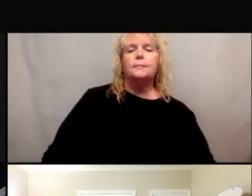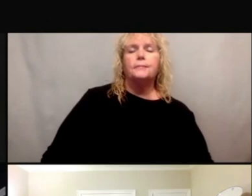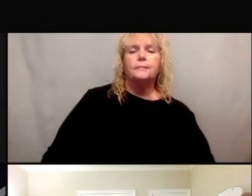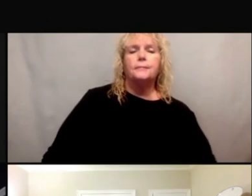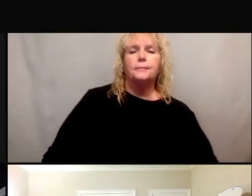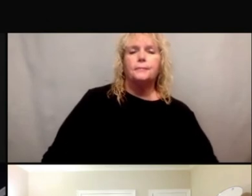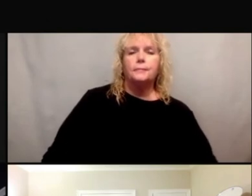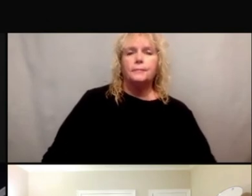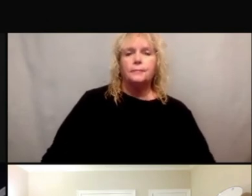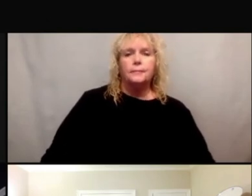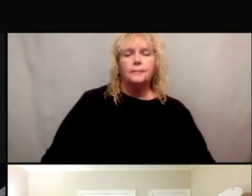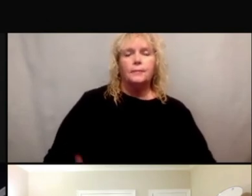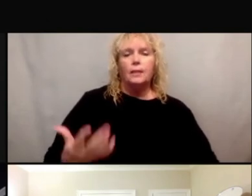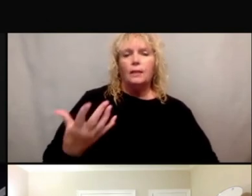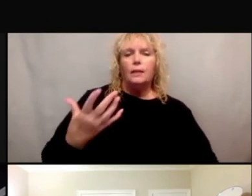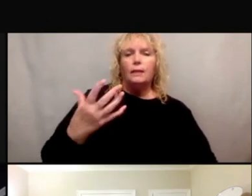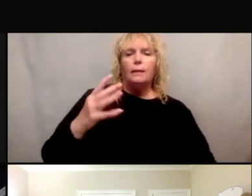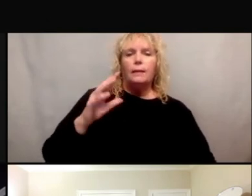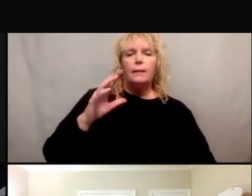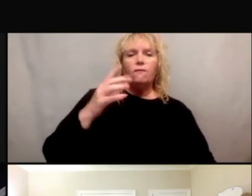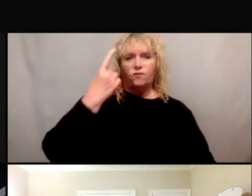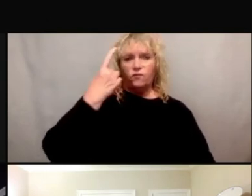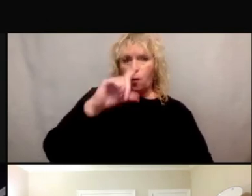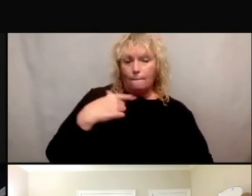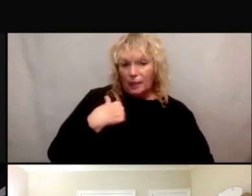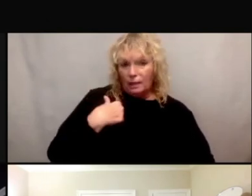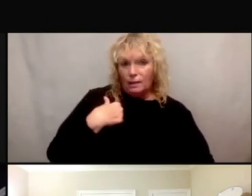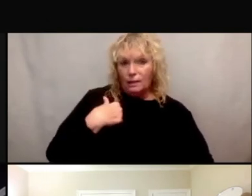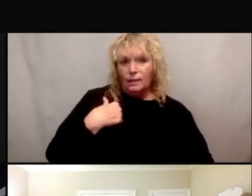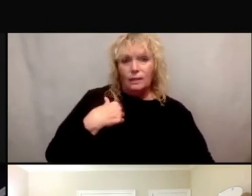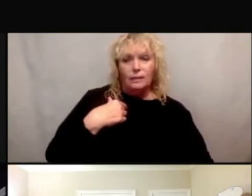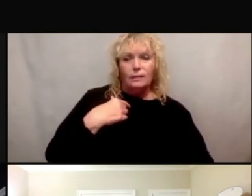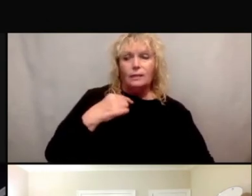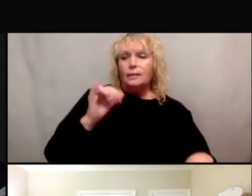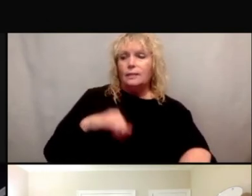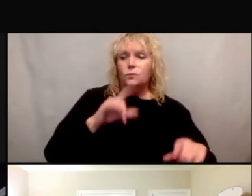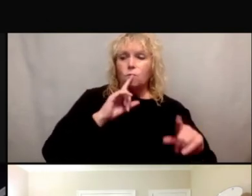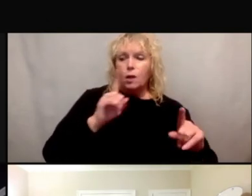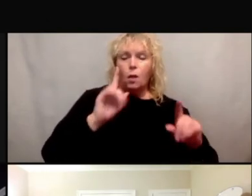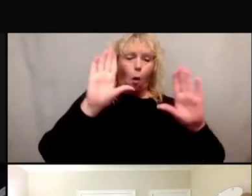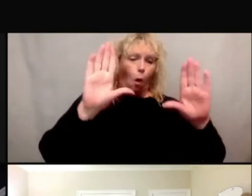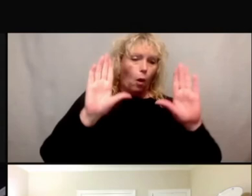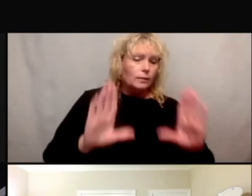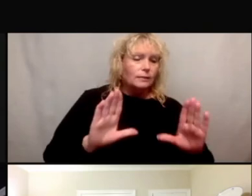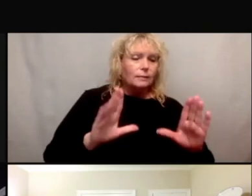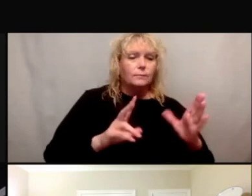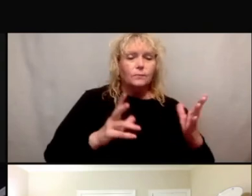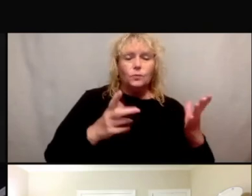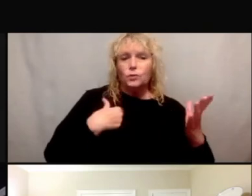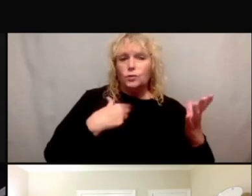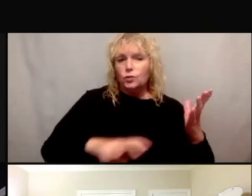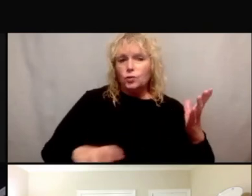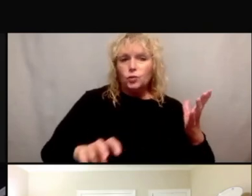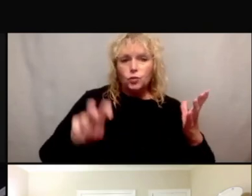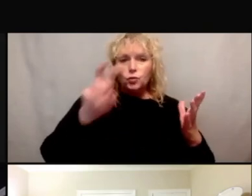Well, for me, it's, it's been an awesome journey learning from being promoted to the research department and getting